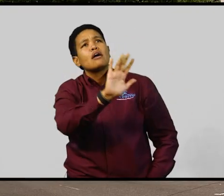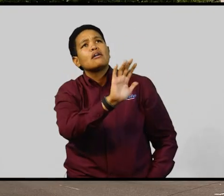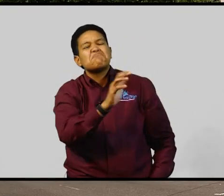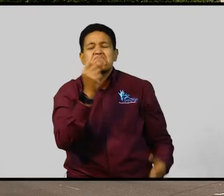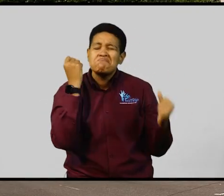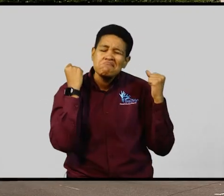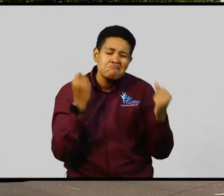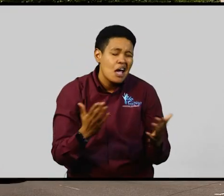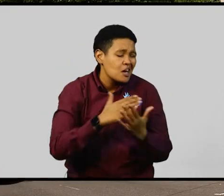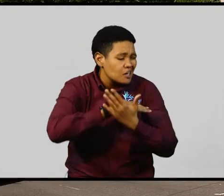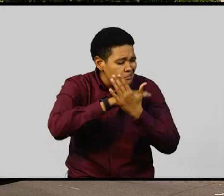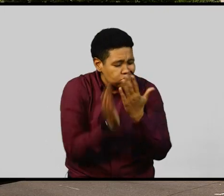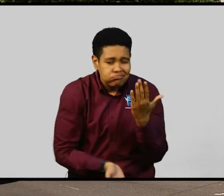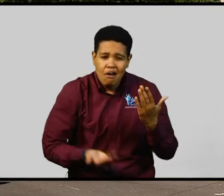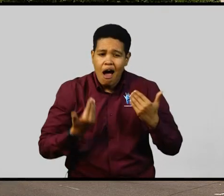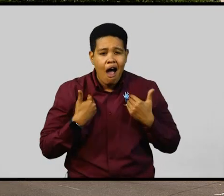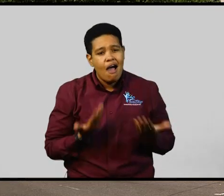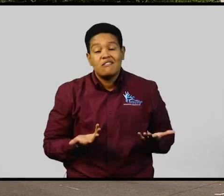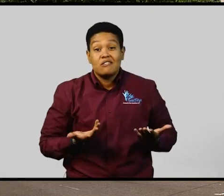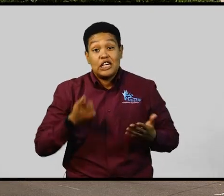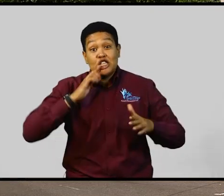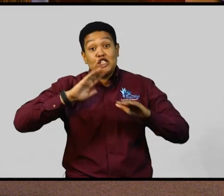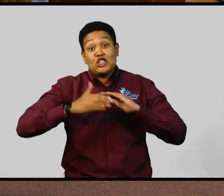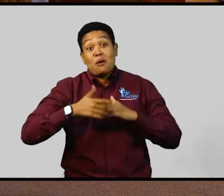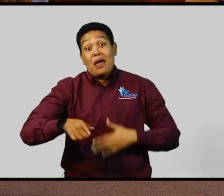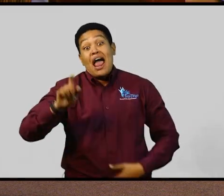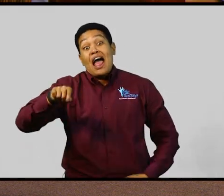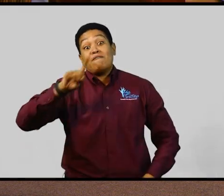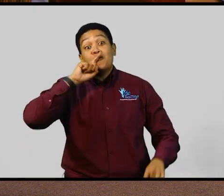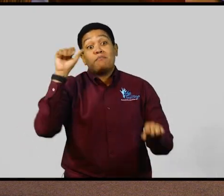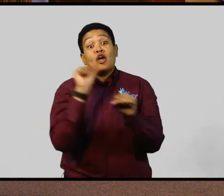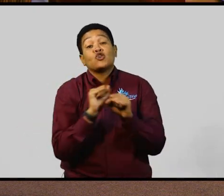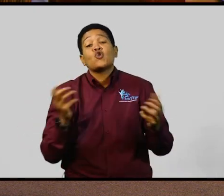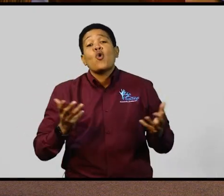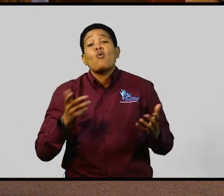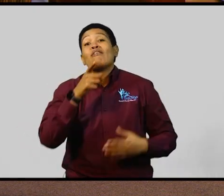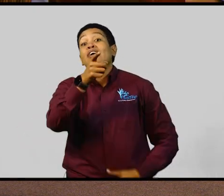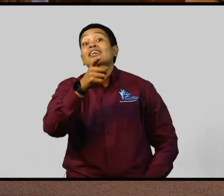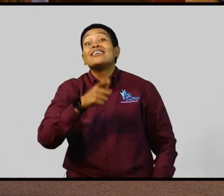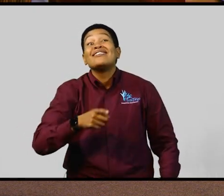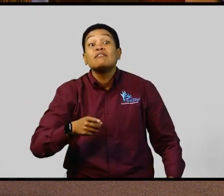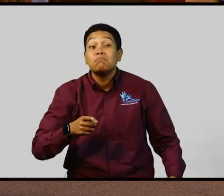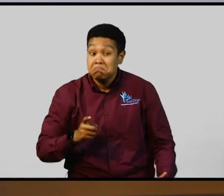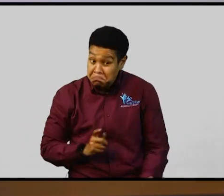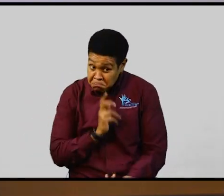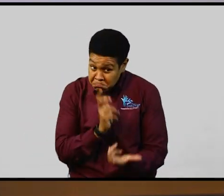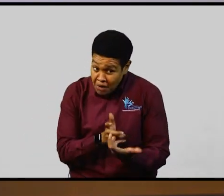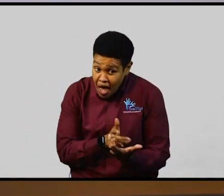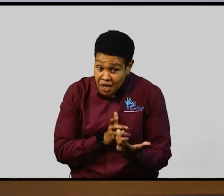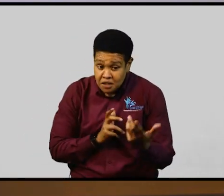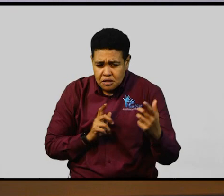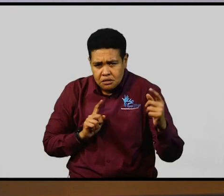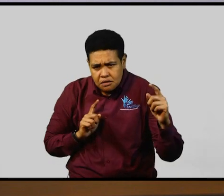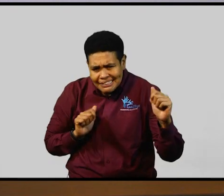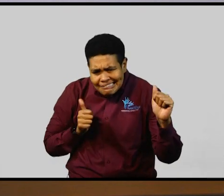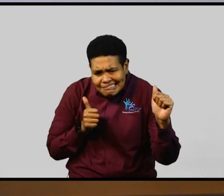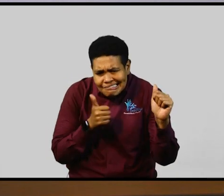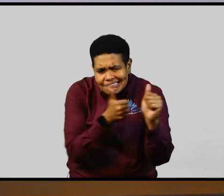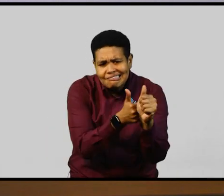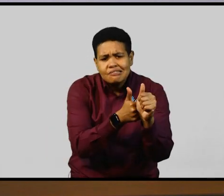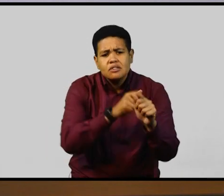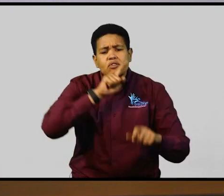And Jamaica have to make sure that it gets up to speed in terms of understanding